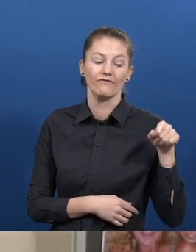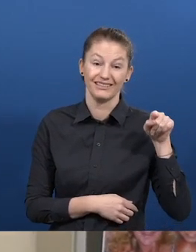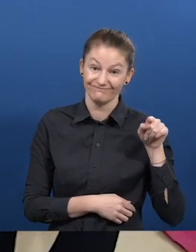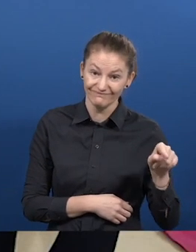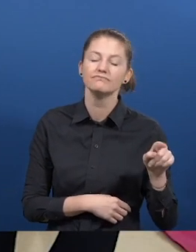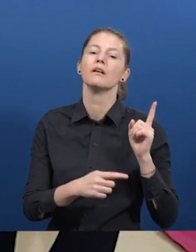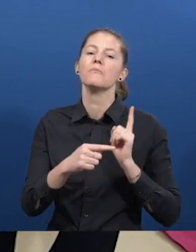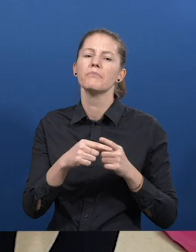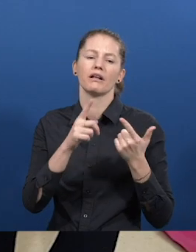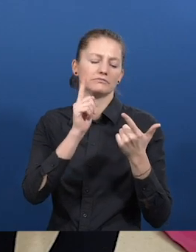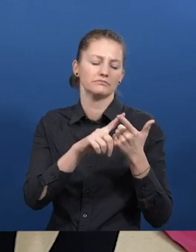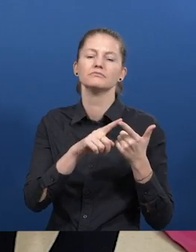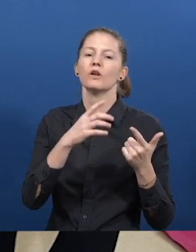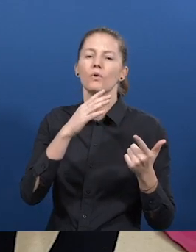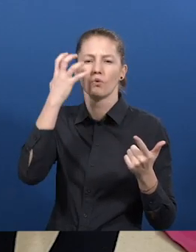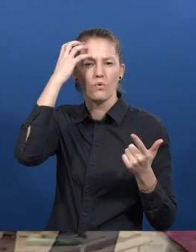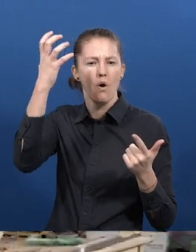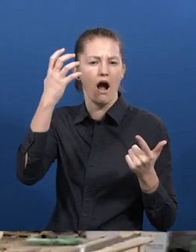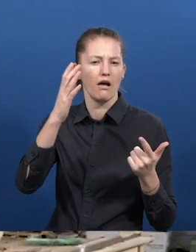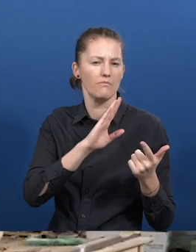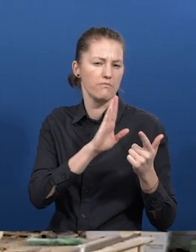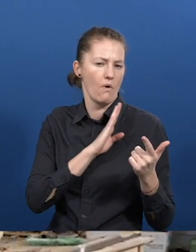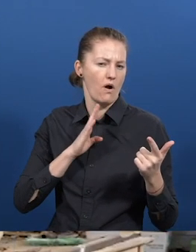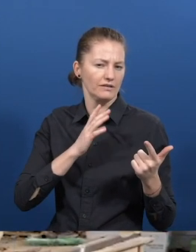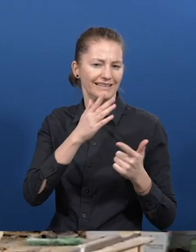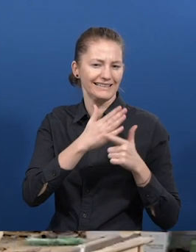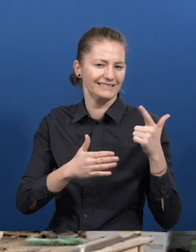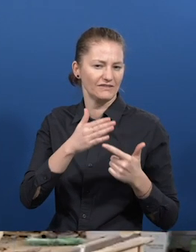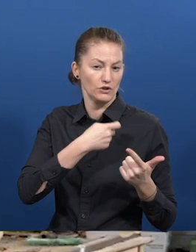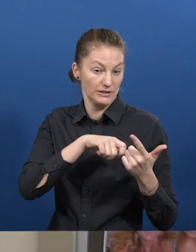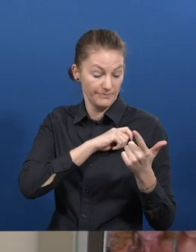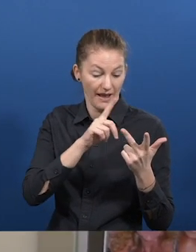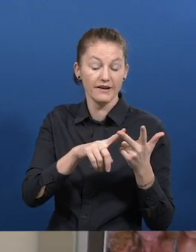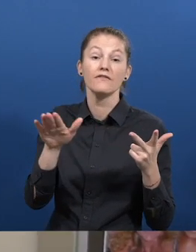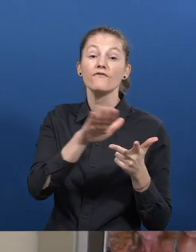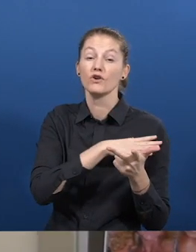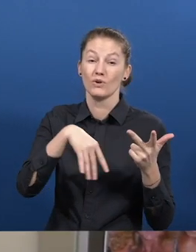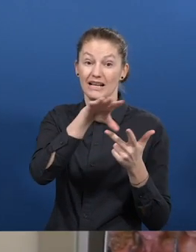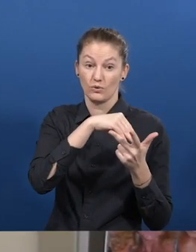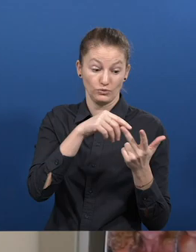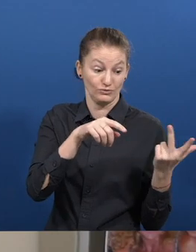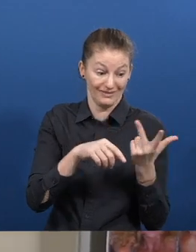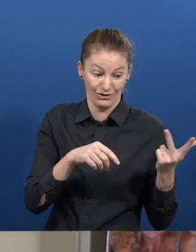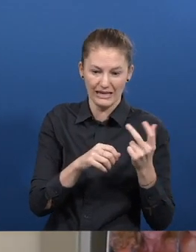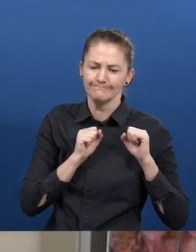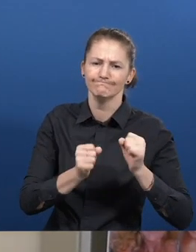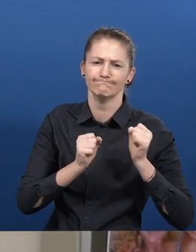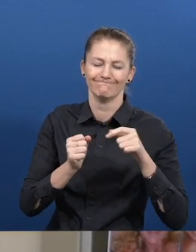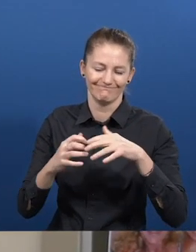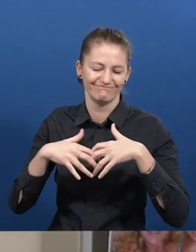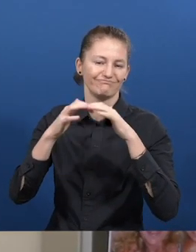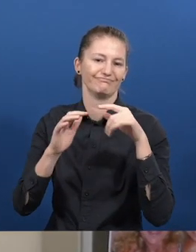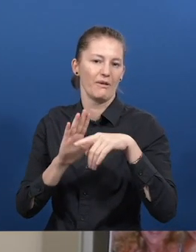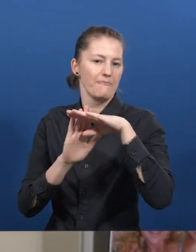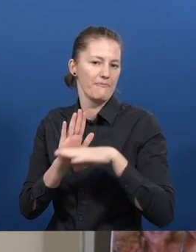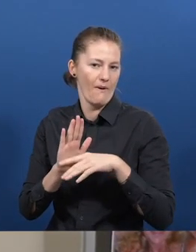emerged thanks to an initiative of the Royal Board of Disability of Spain, Full Inclusion and APSA Association. They realized that at the Spanish